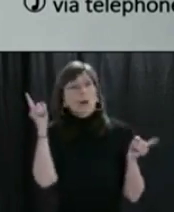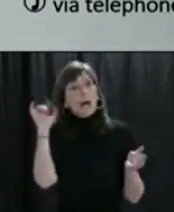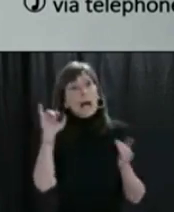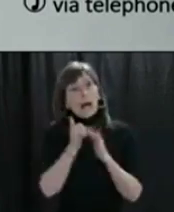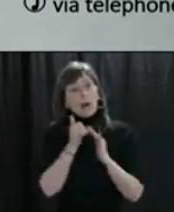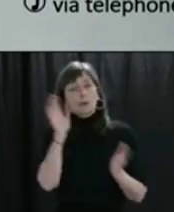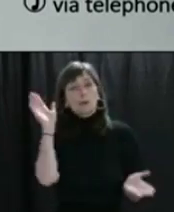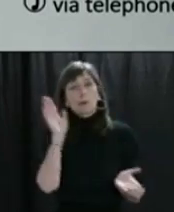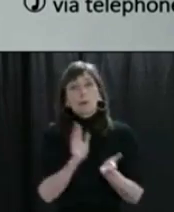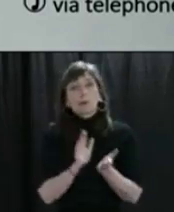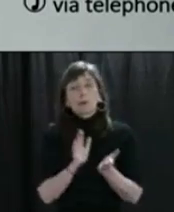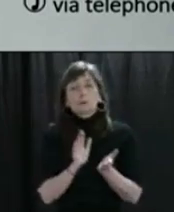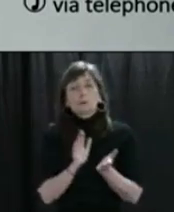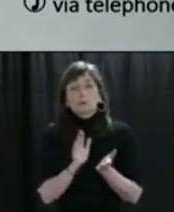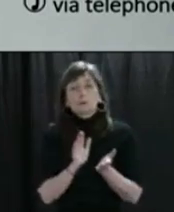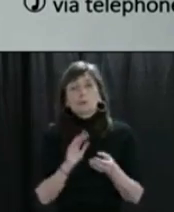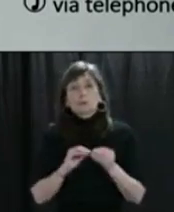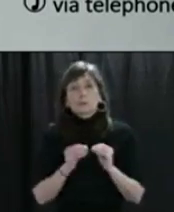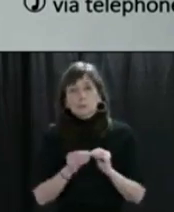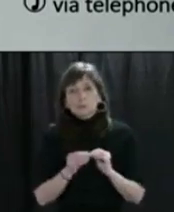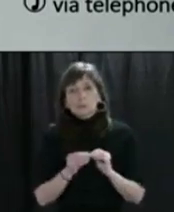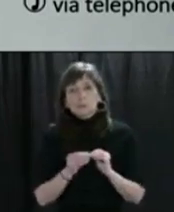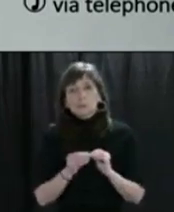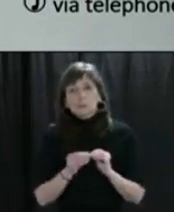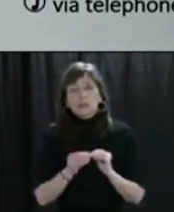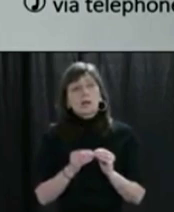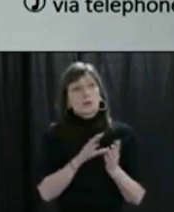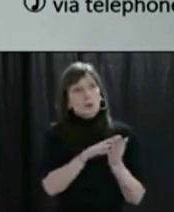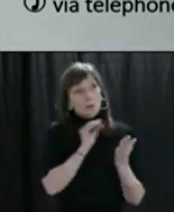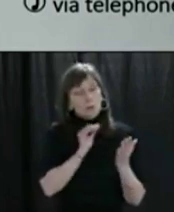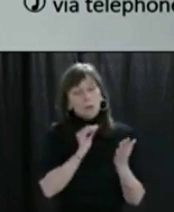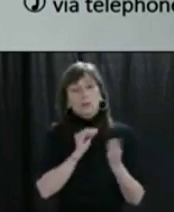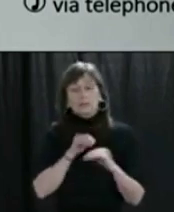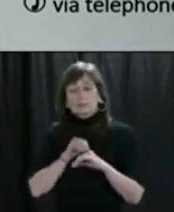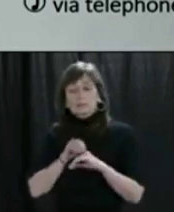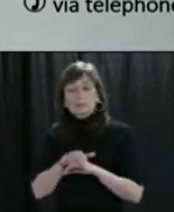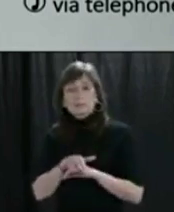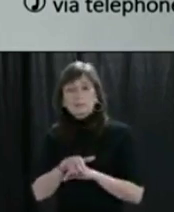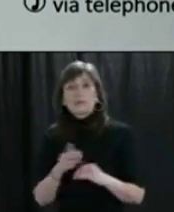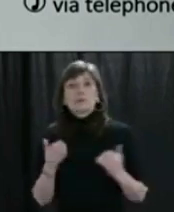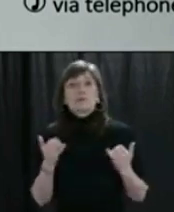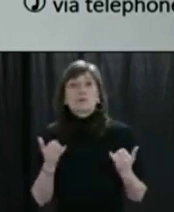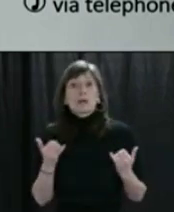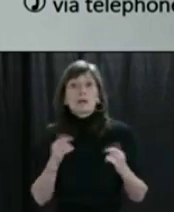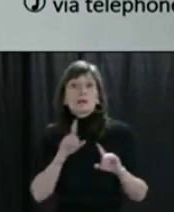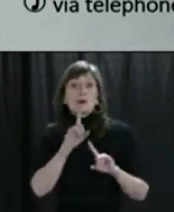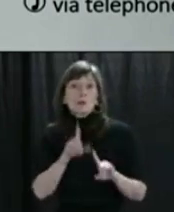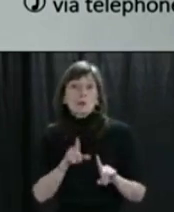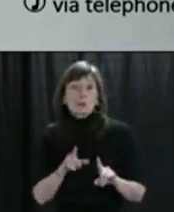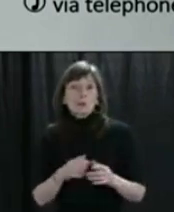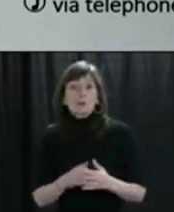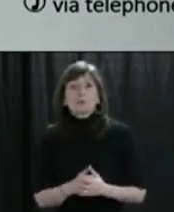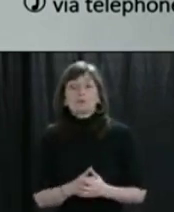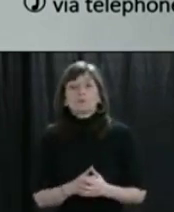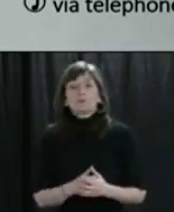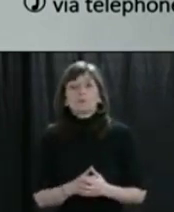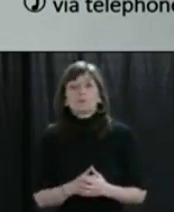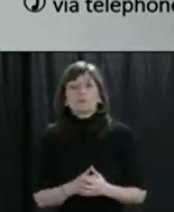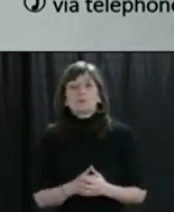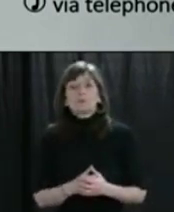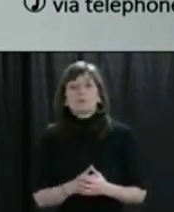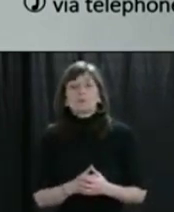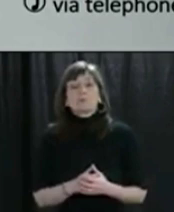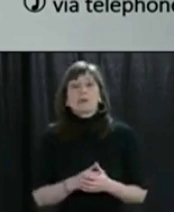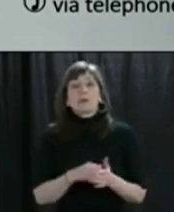them about what works so that we can lessen the impact in our province. Today, I am ordering the following measures. Until further notice,